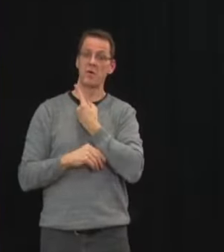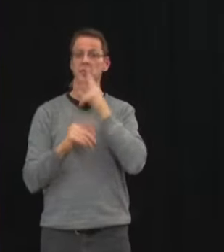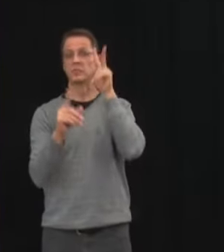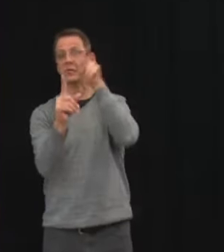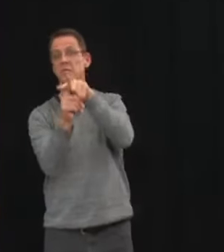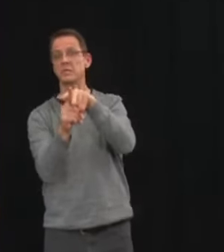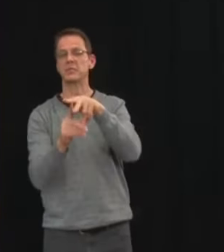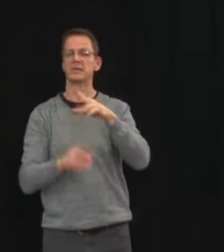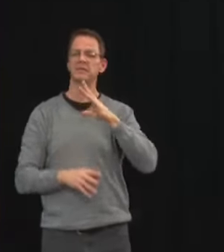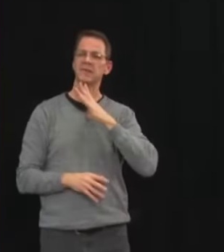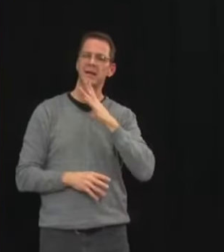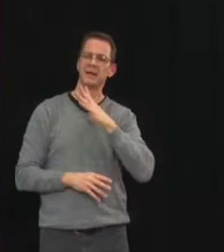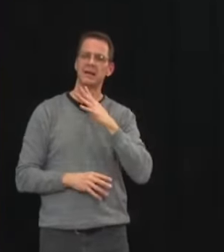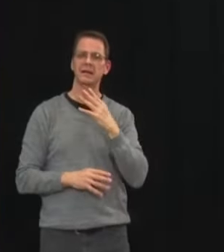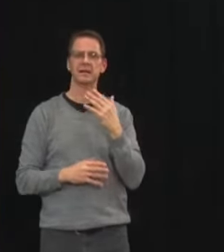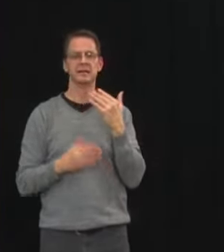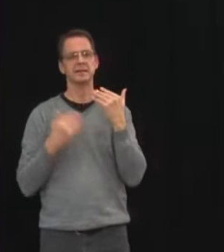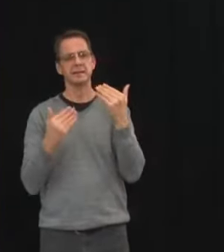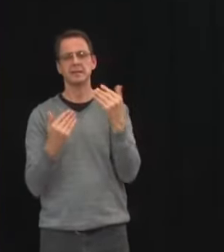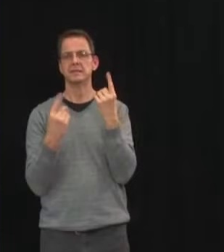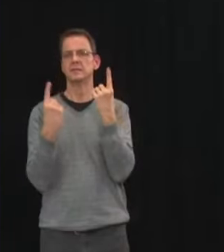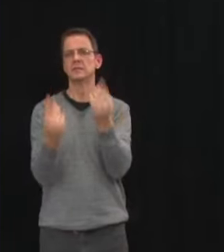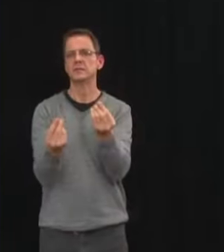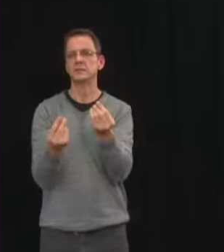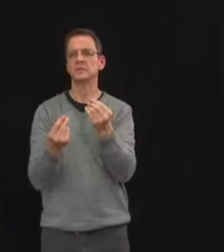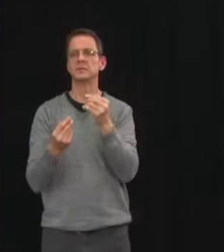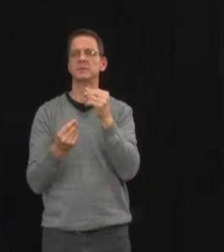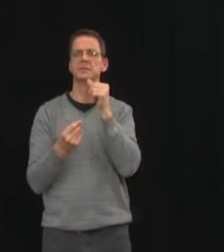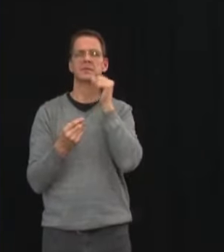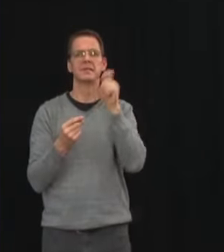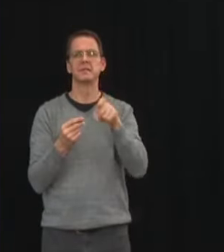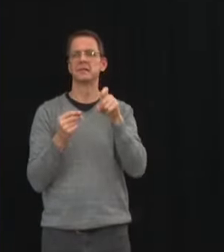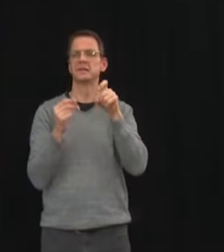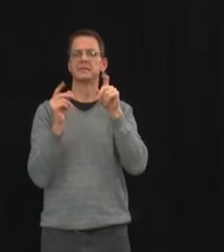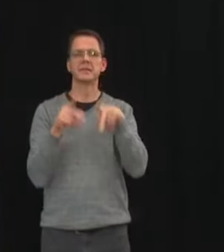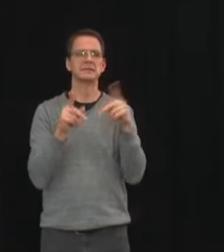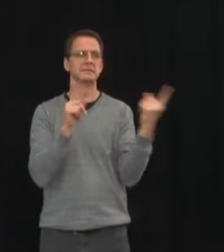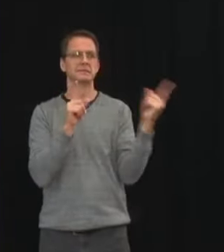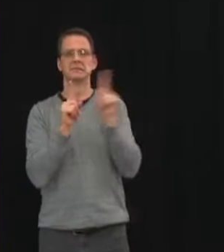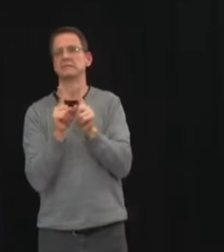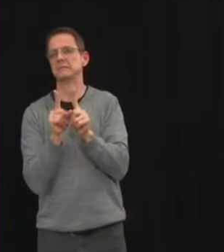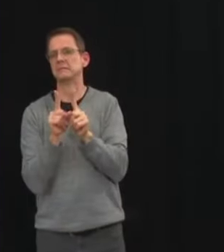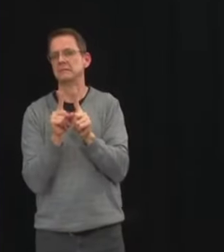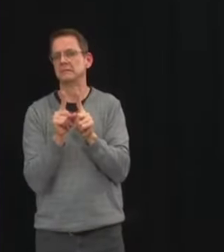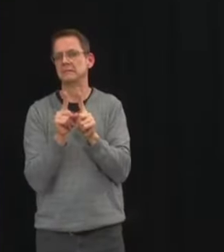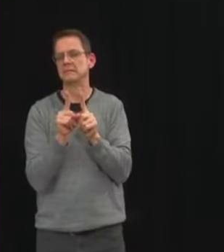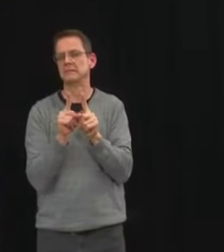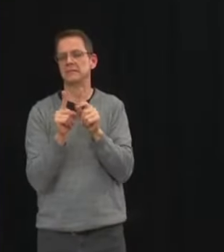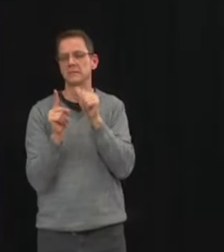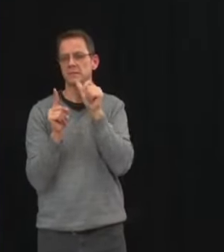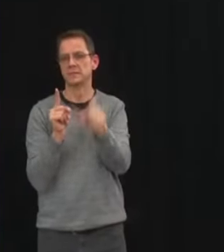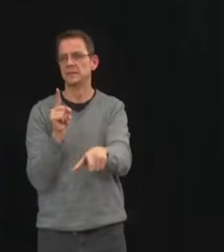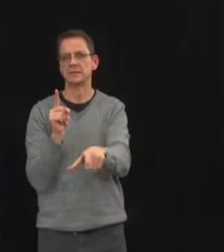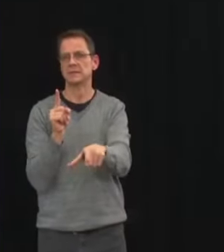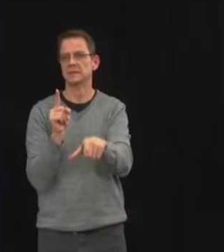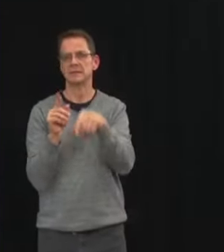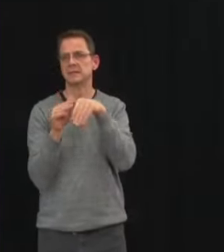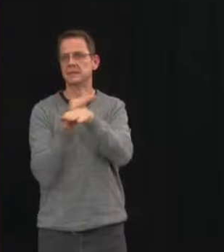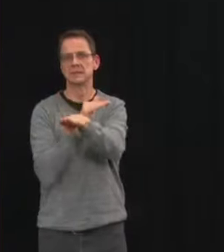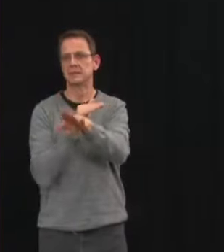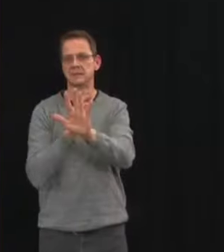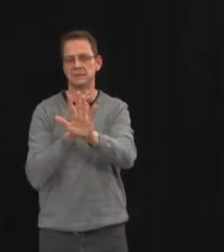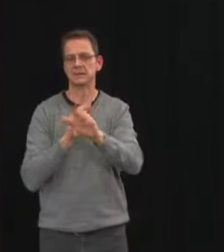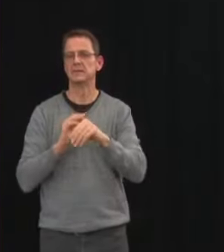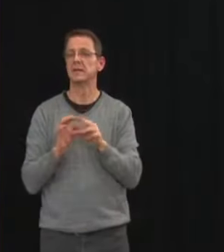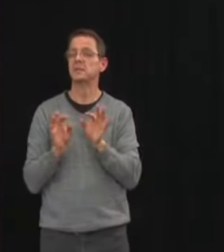prevent overcrowding. We also encourage everyone to wear clothing that will easily allow access to your upper arm for